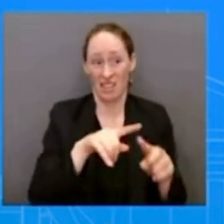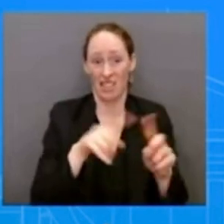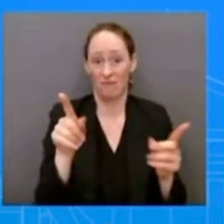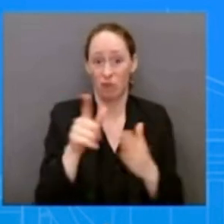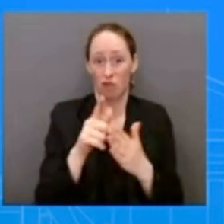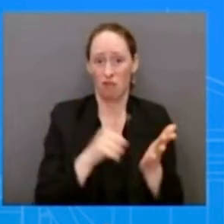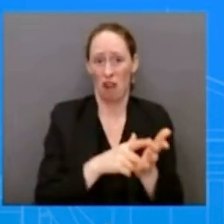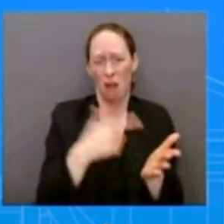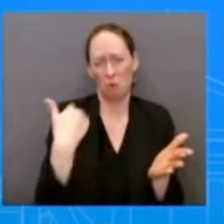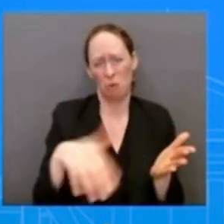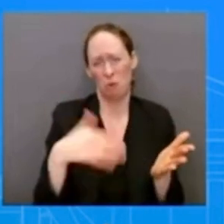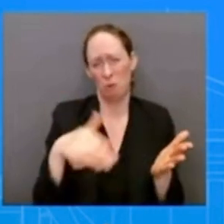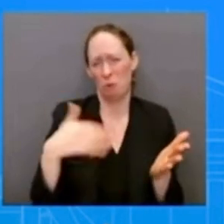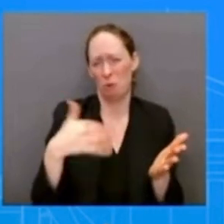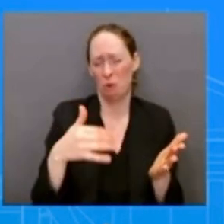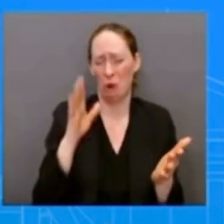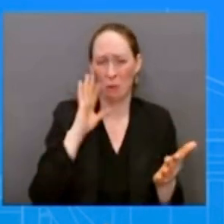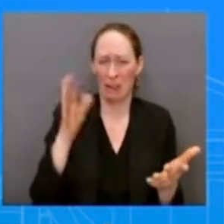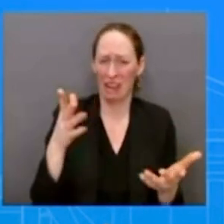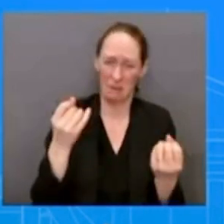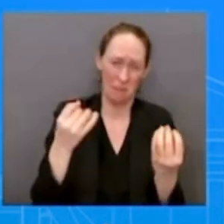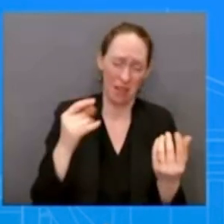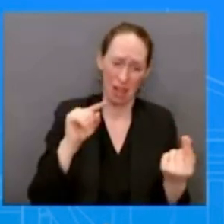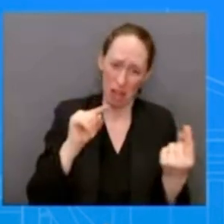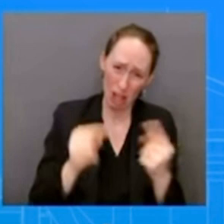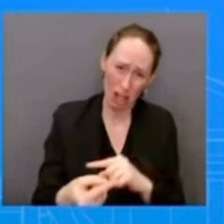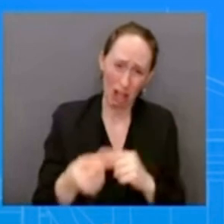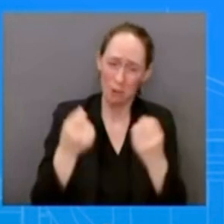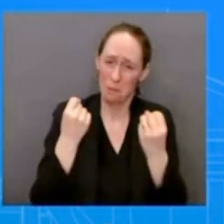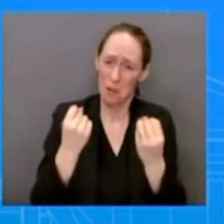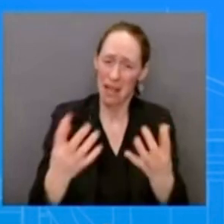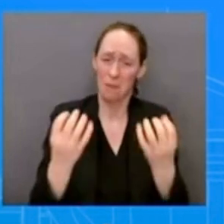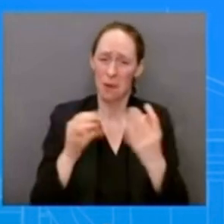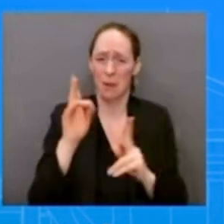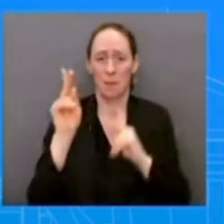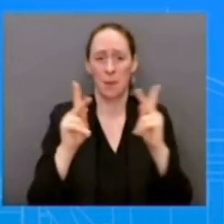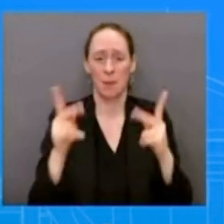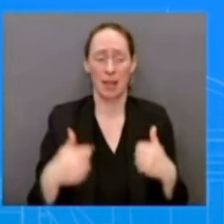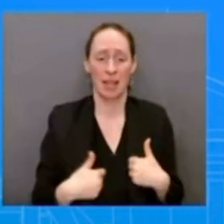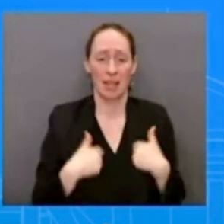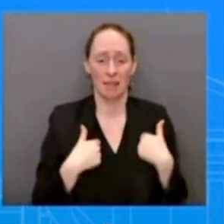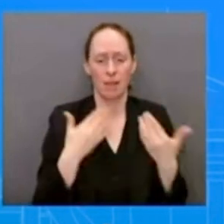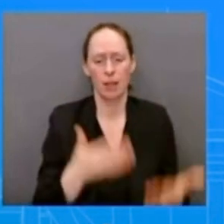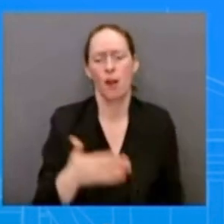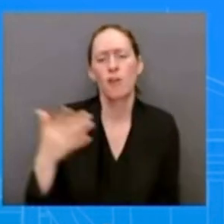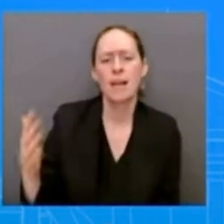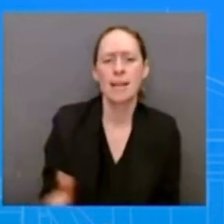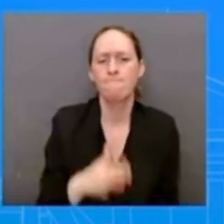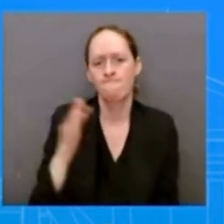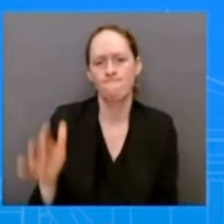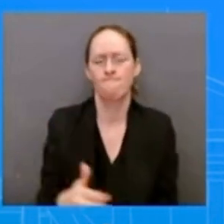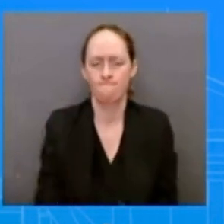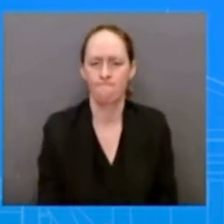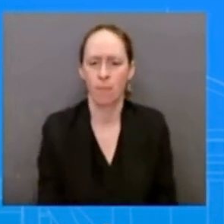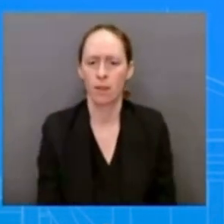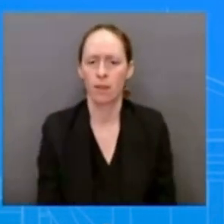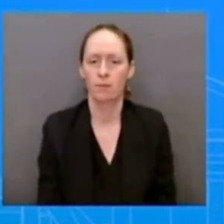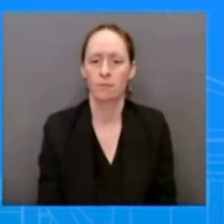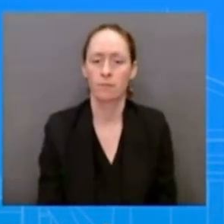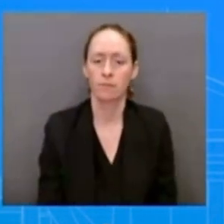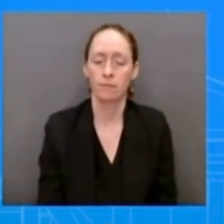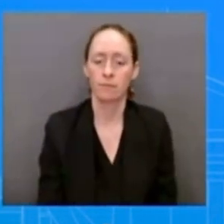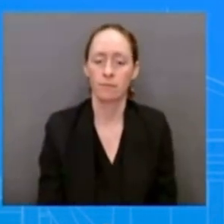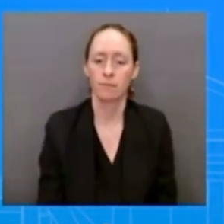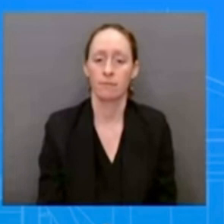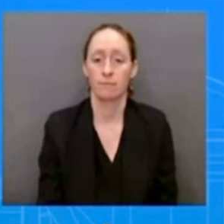but if it were to have any kind of an effect on our economic assistance that would only make that worse so we'll have to